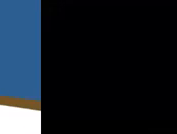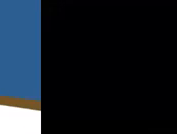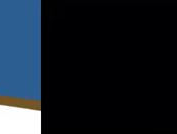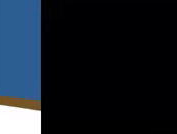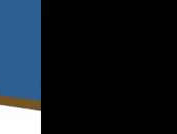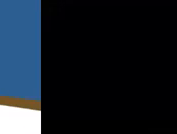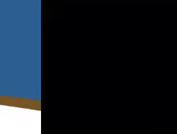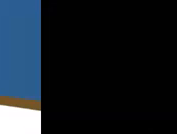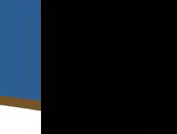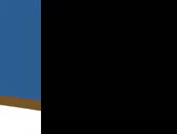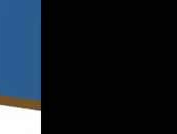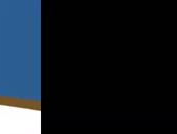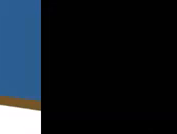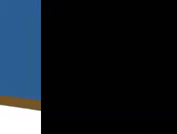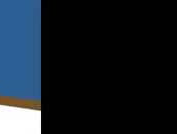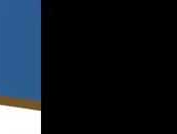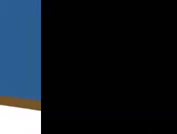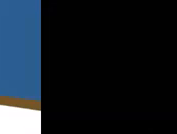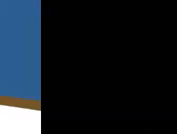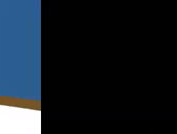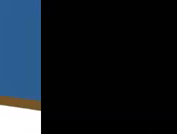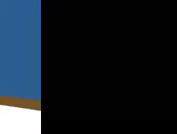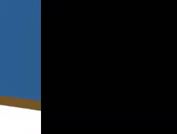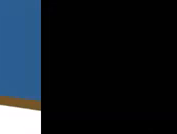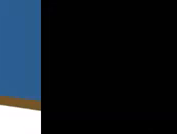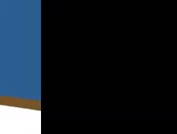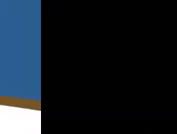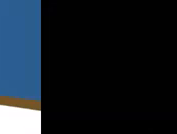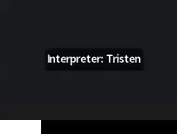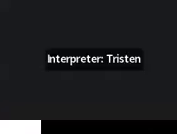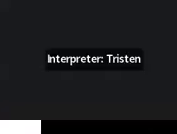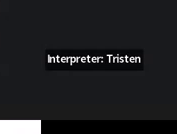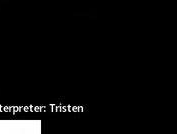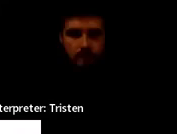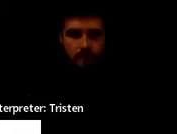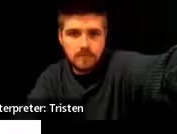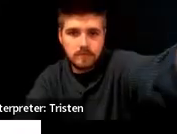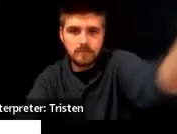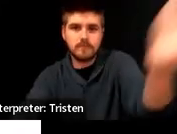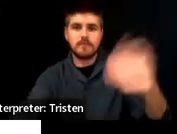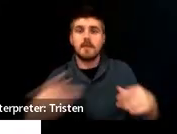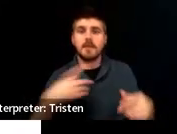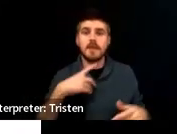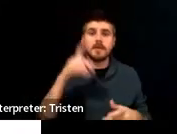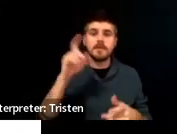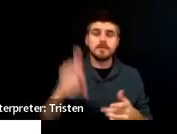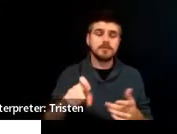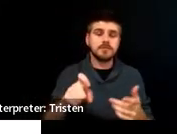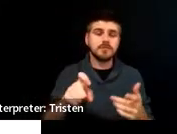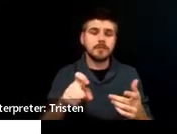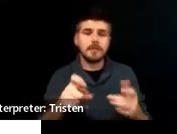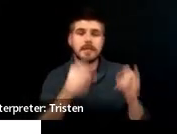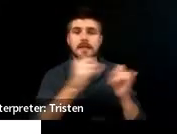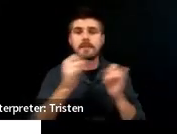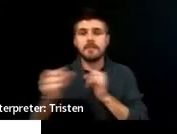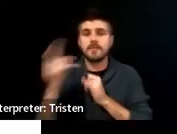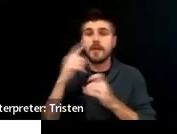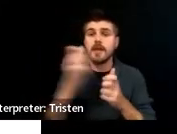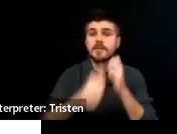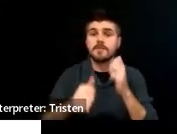assessments for every single student being the same, because it should be an individualized process.